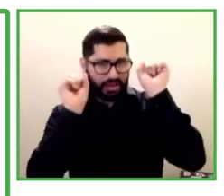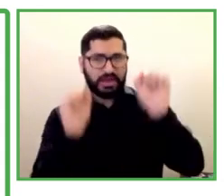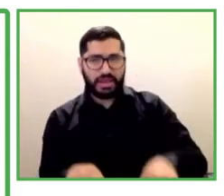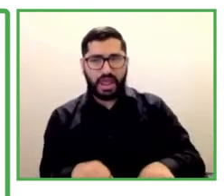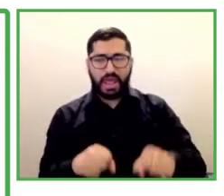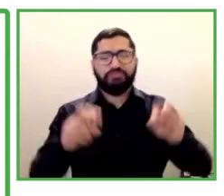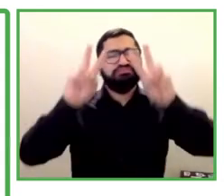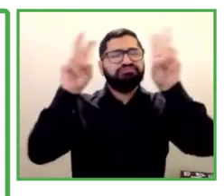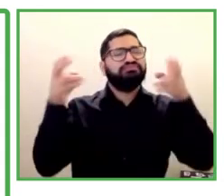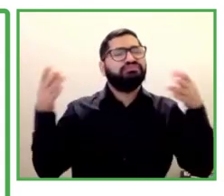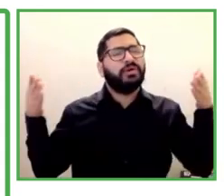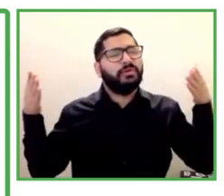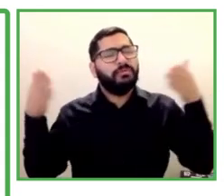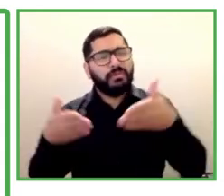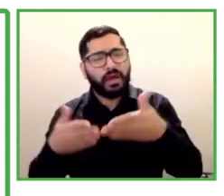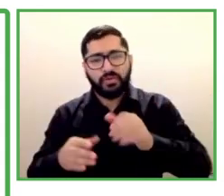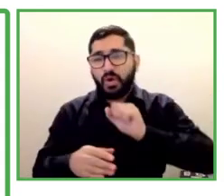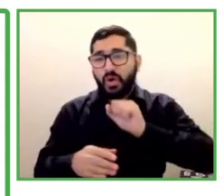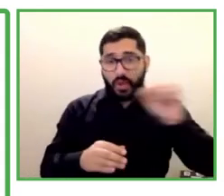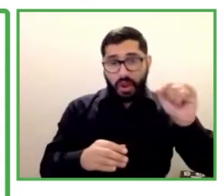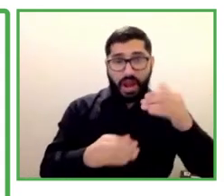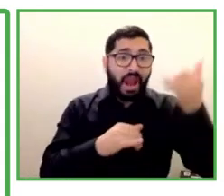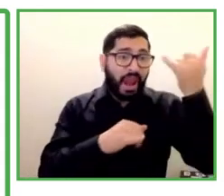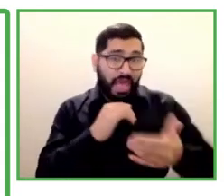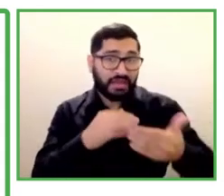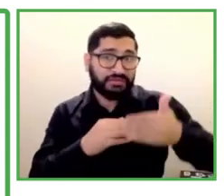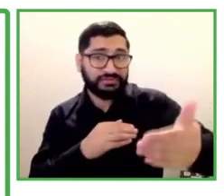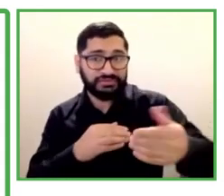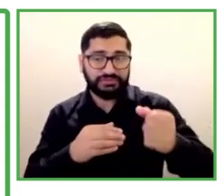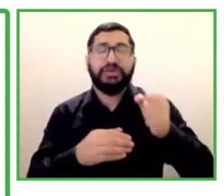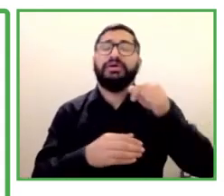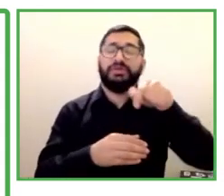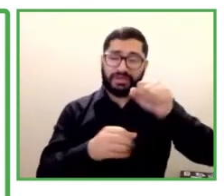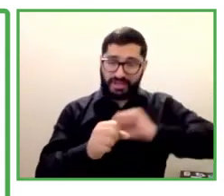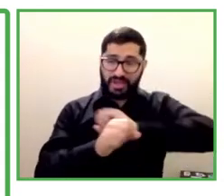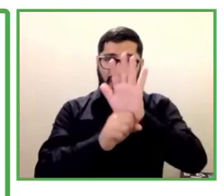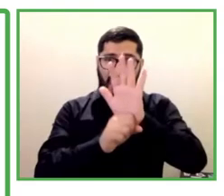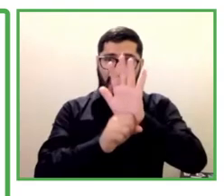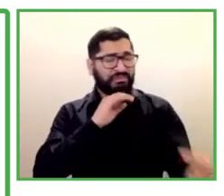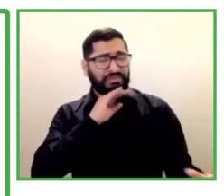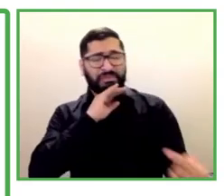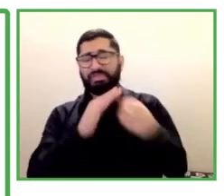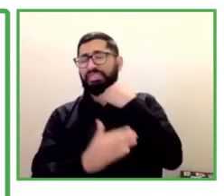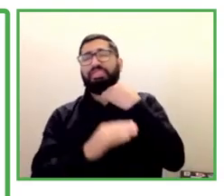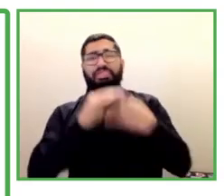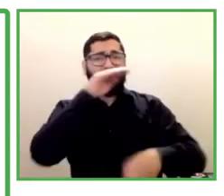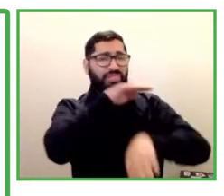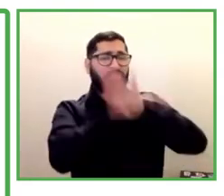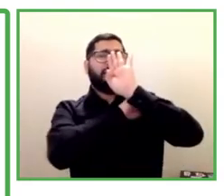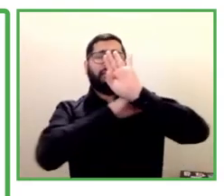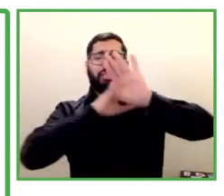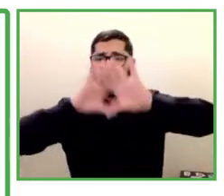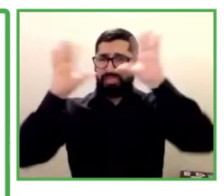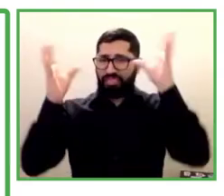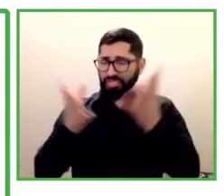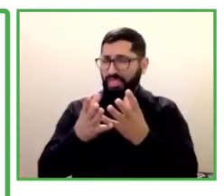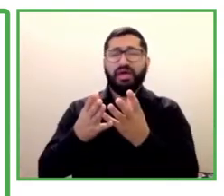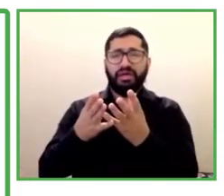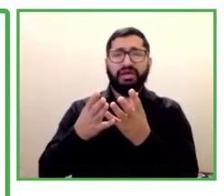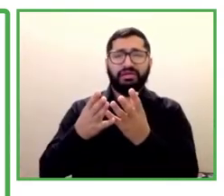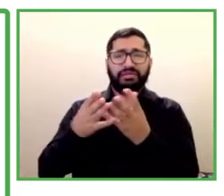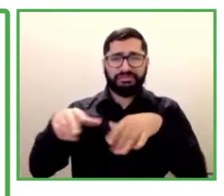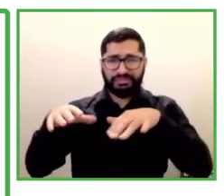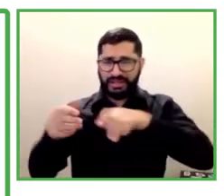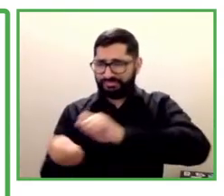information flow migrated to an online without accessibility. Venká and accessibility promotion agents are both initiatives